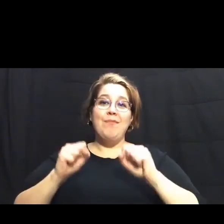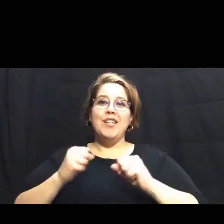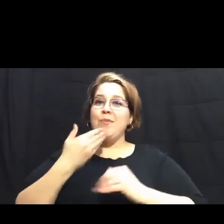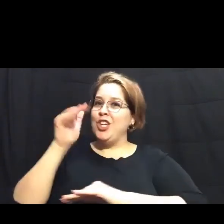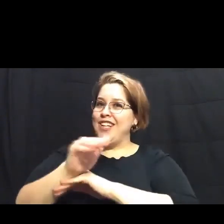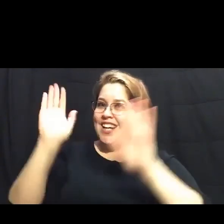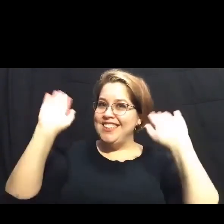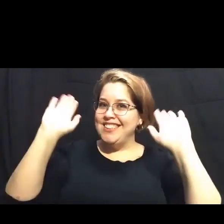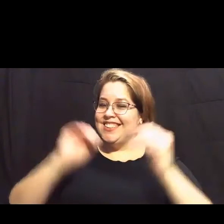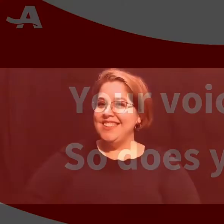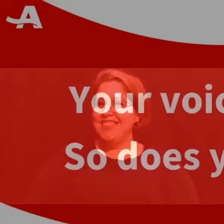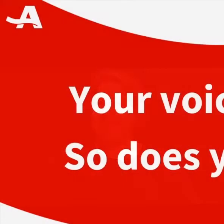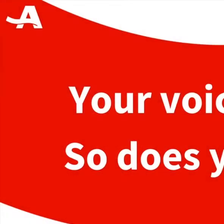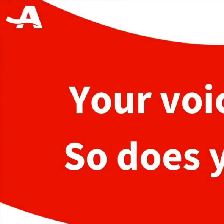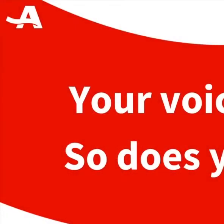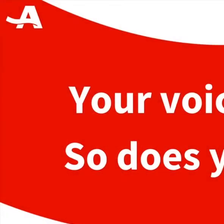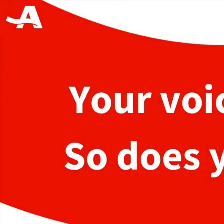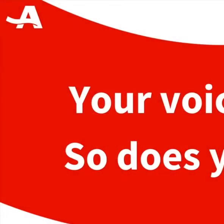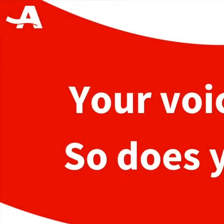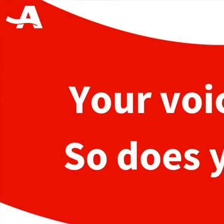thank